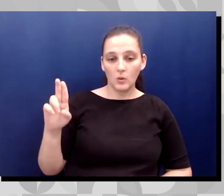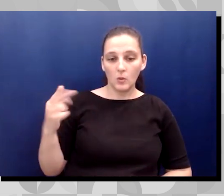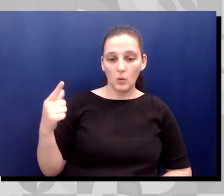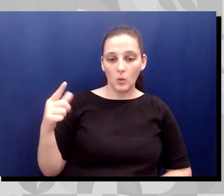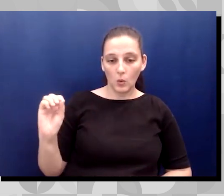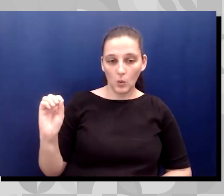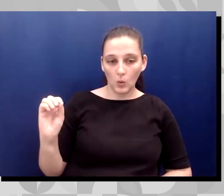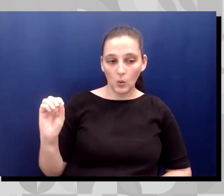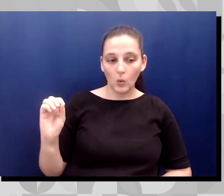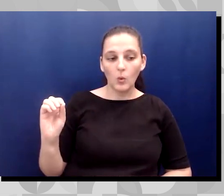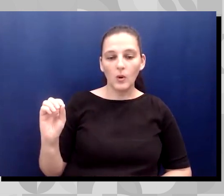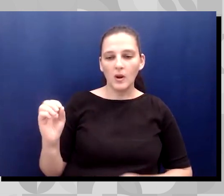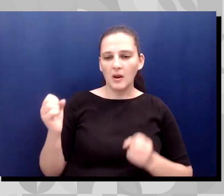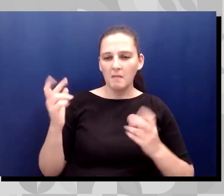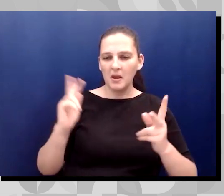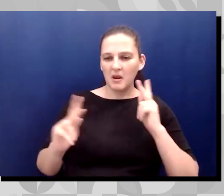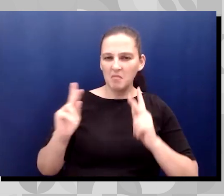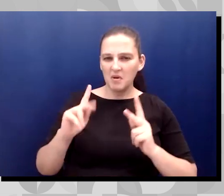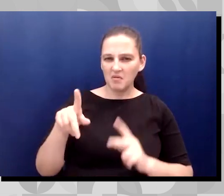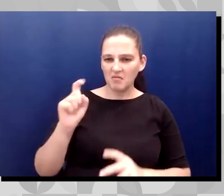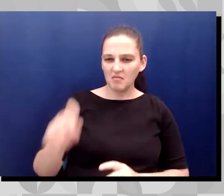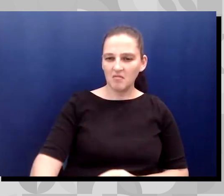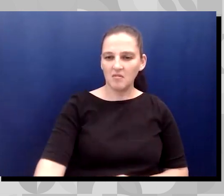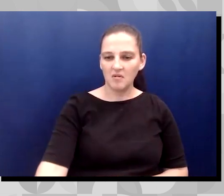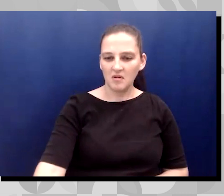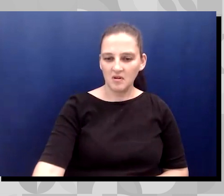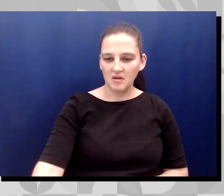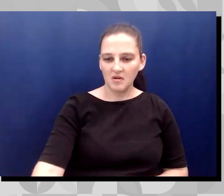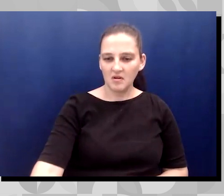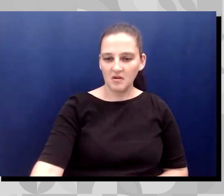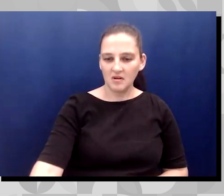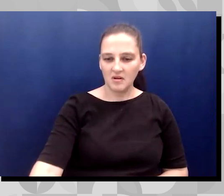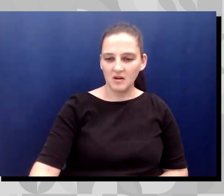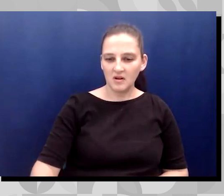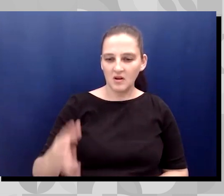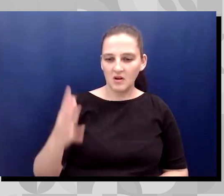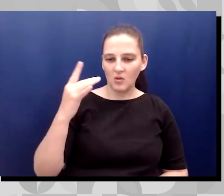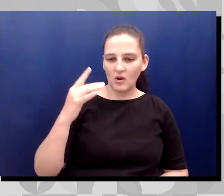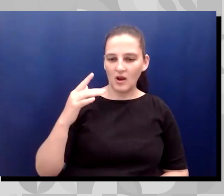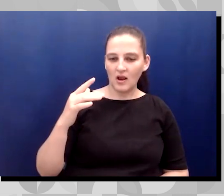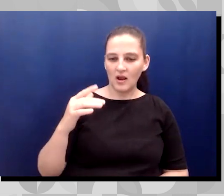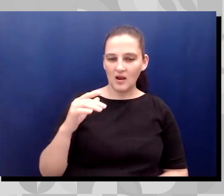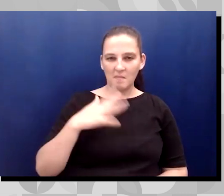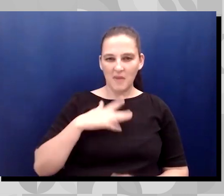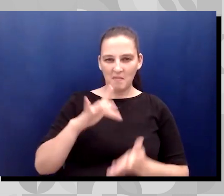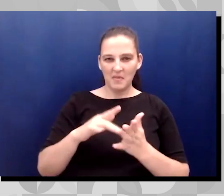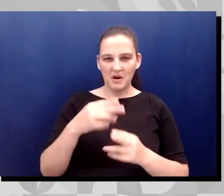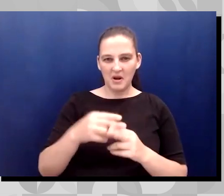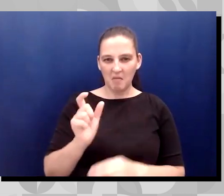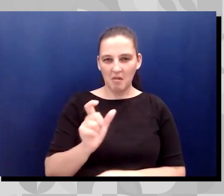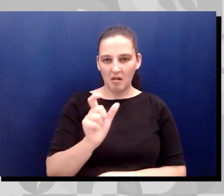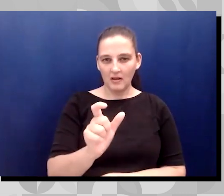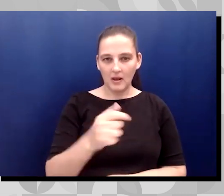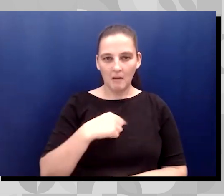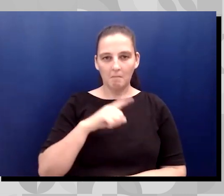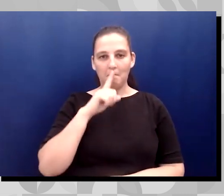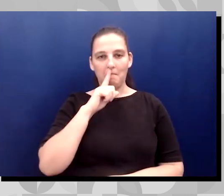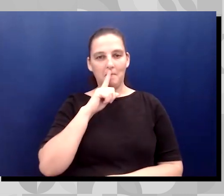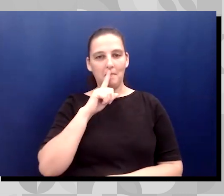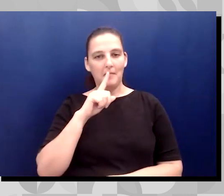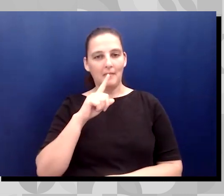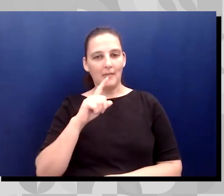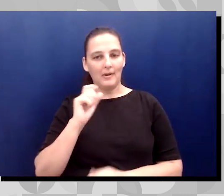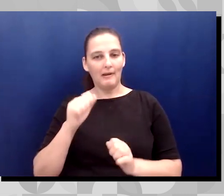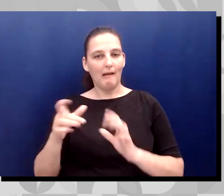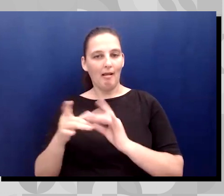ask me why Hector Lugo, but that's a conversation for a whole other day. People see me